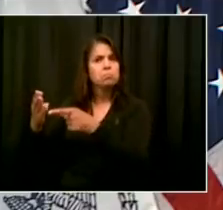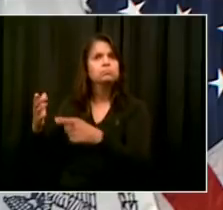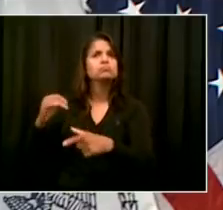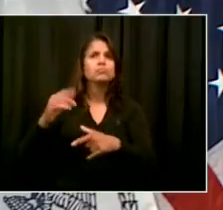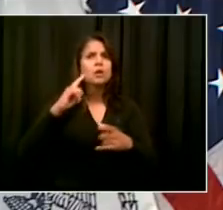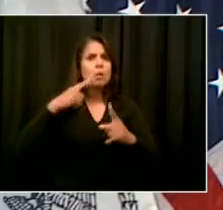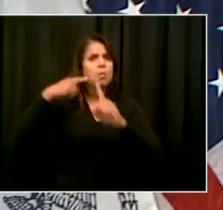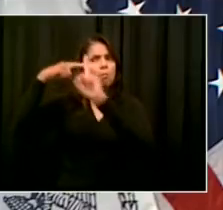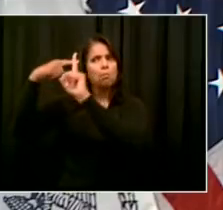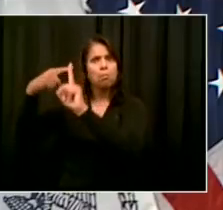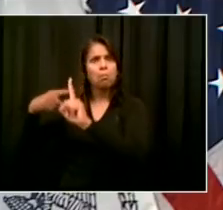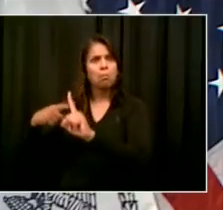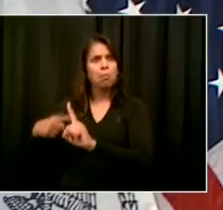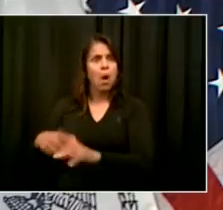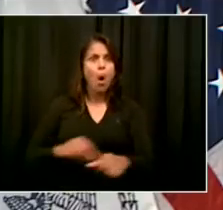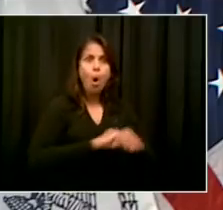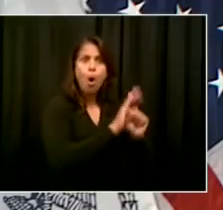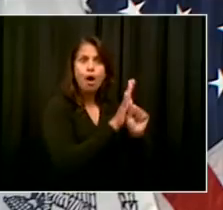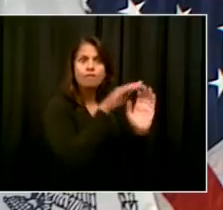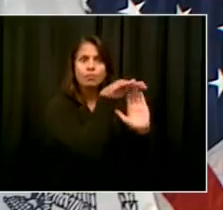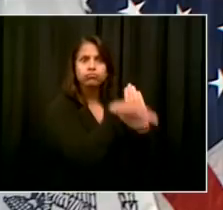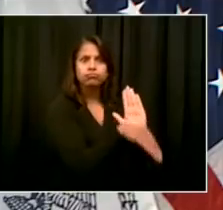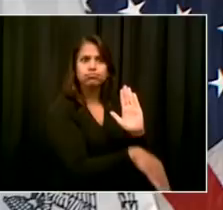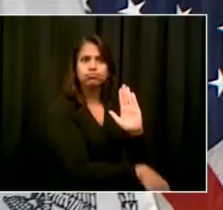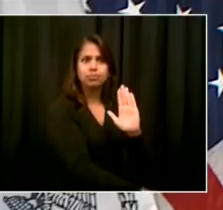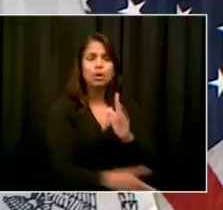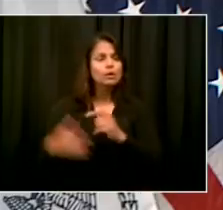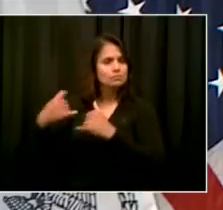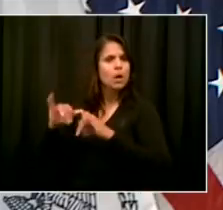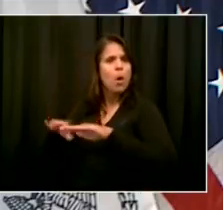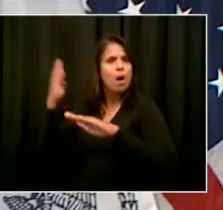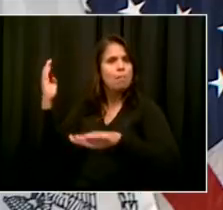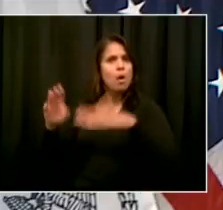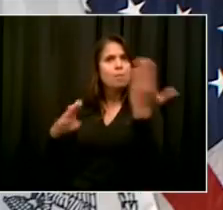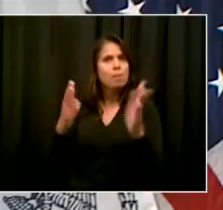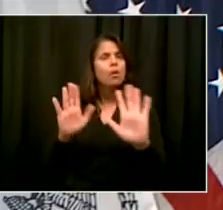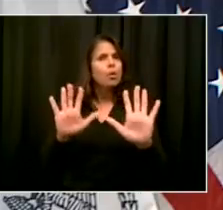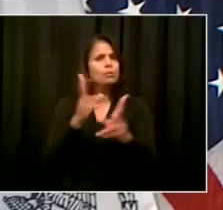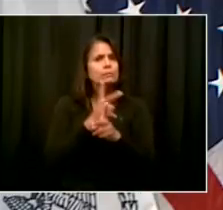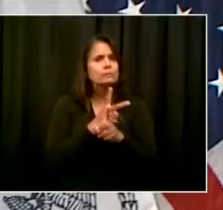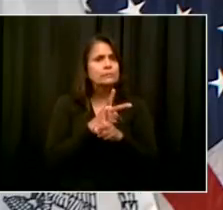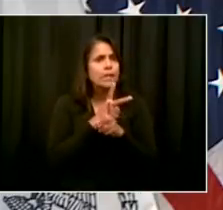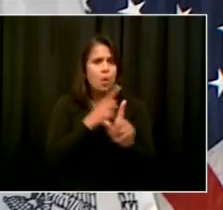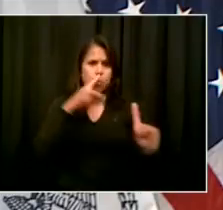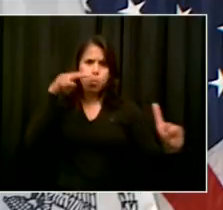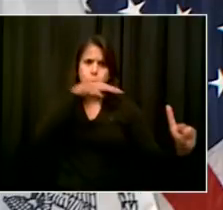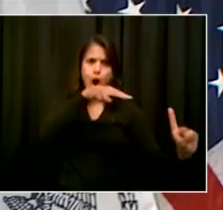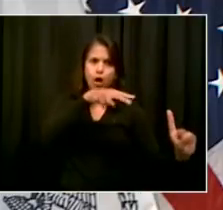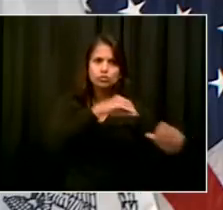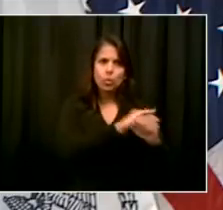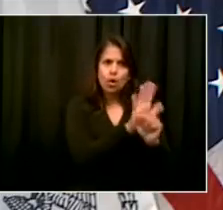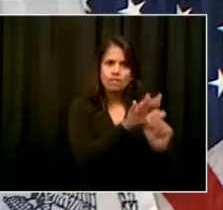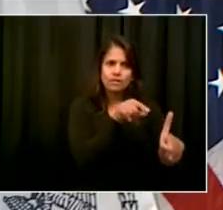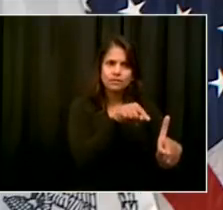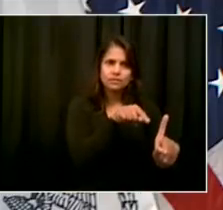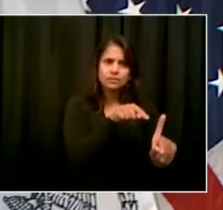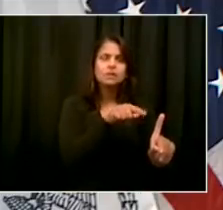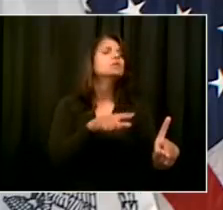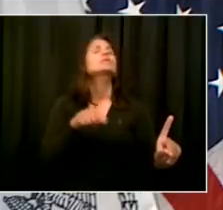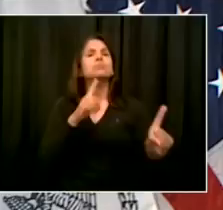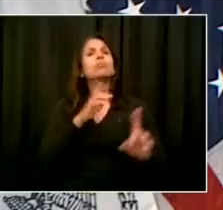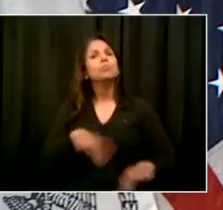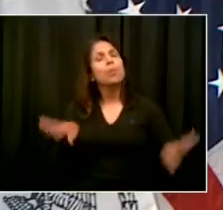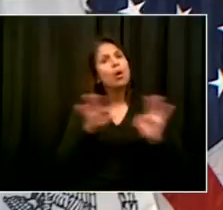which has been a very sensitive matter around the world, and some places, a lot of places, have had missteps with indoor dining. So